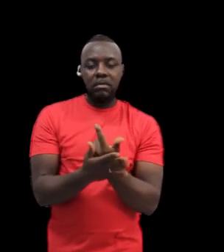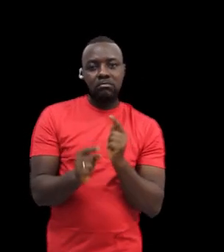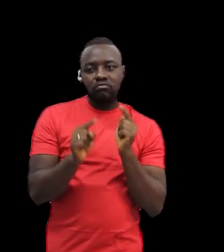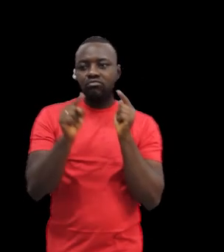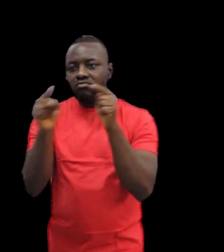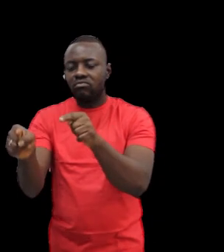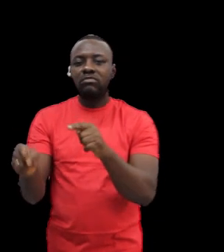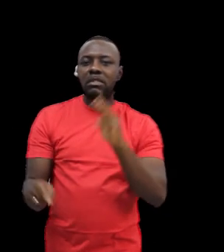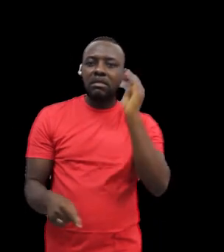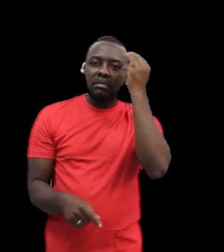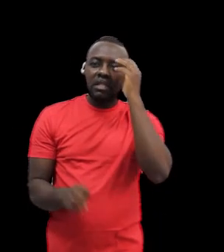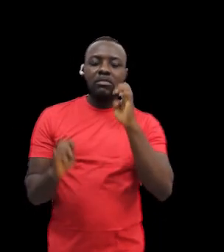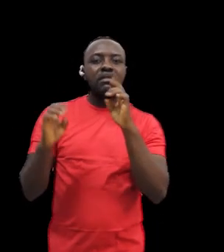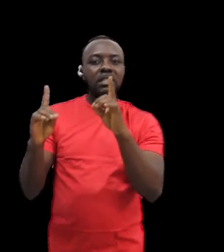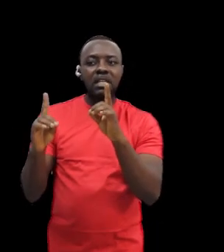Ministry of Education.